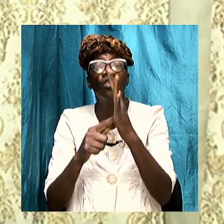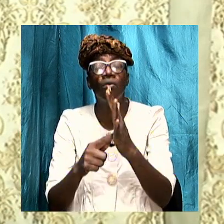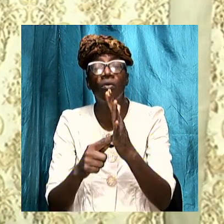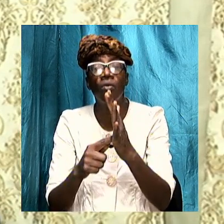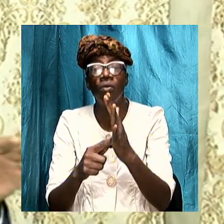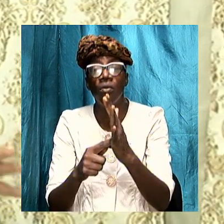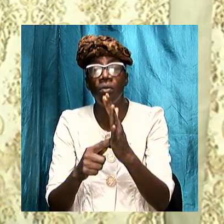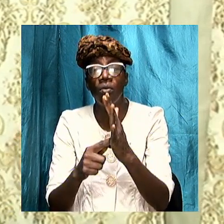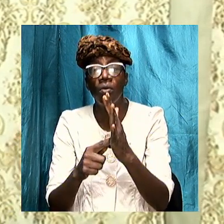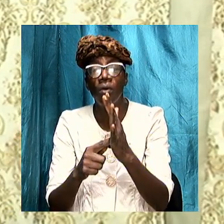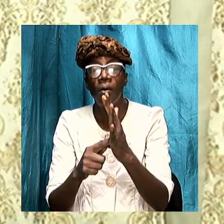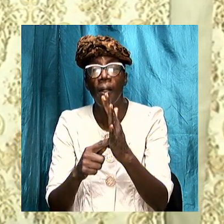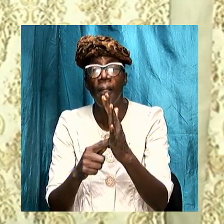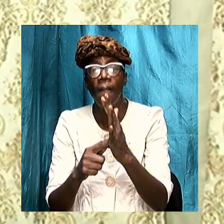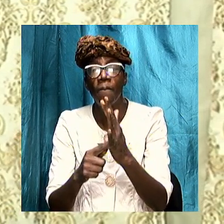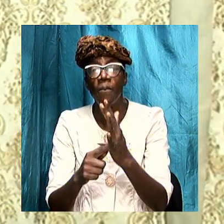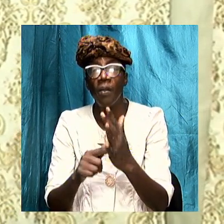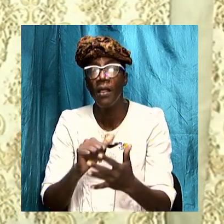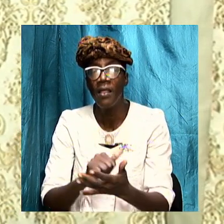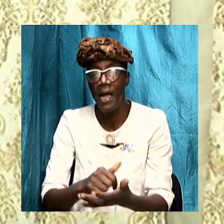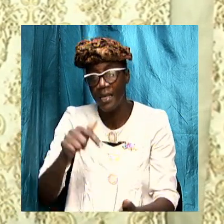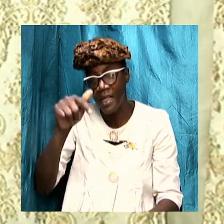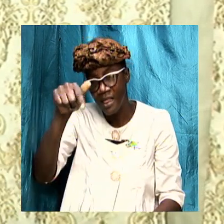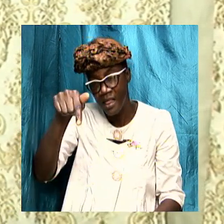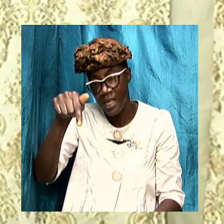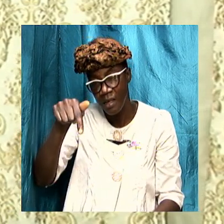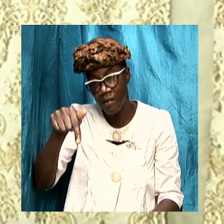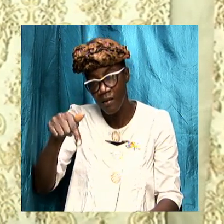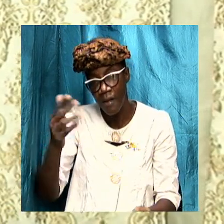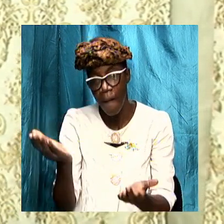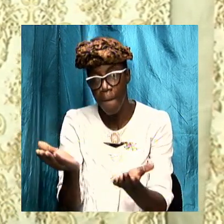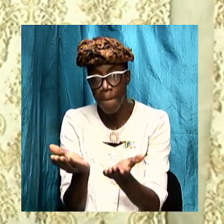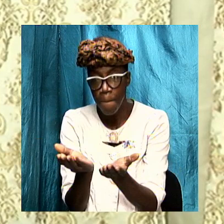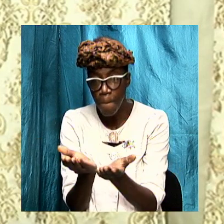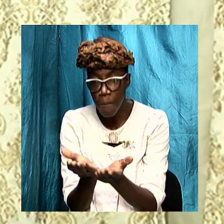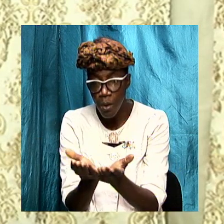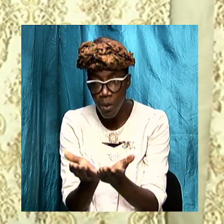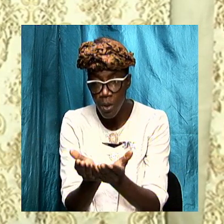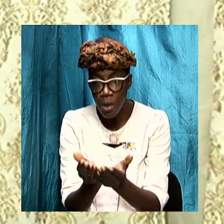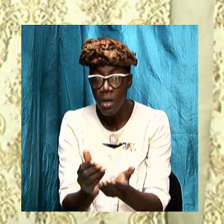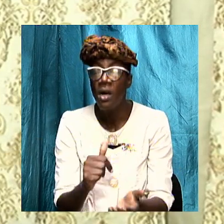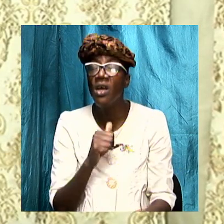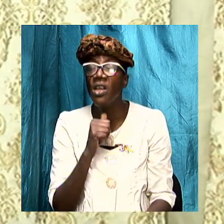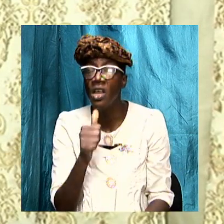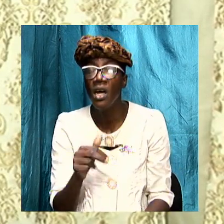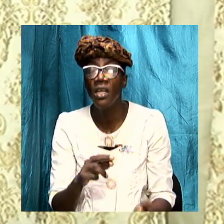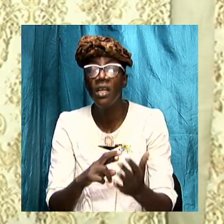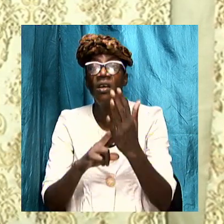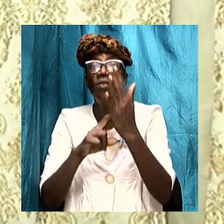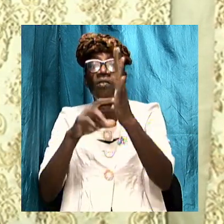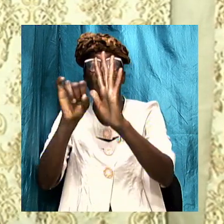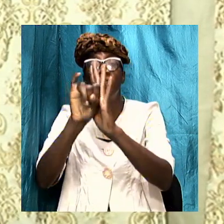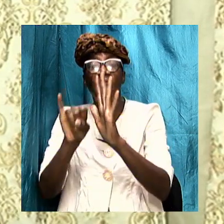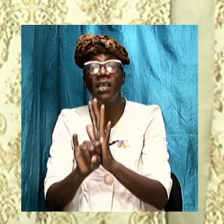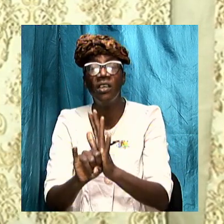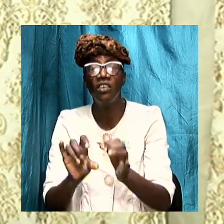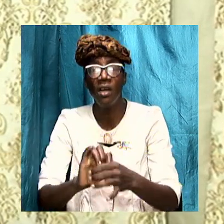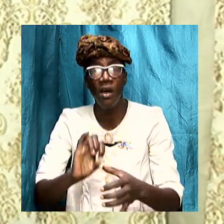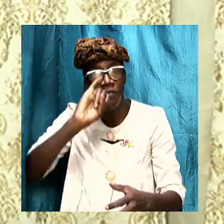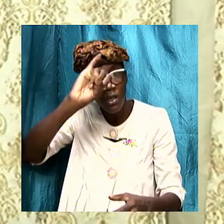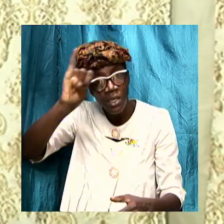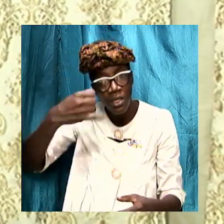succinctly that this book is not the revelation of John